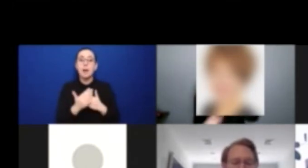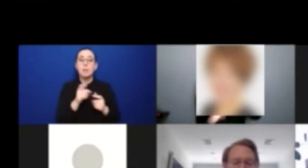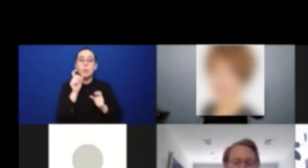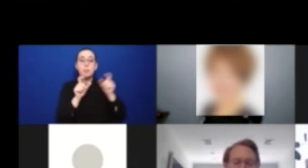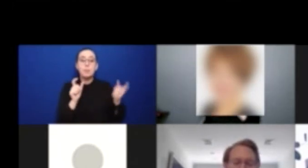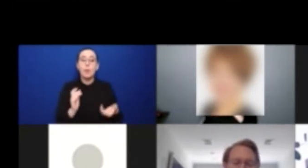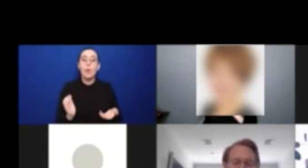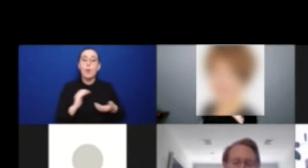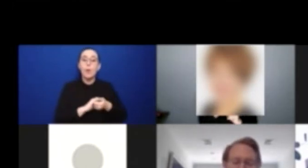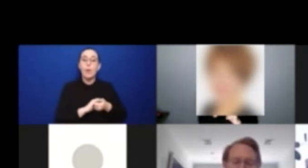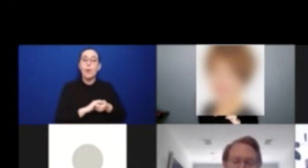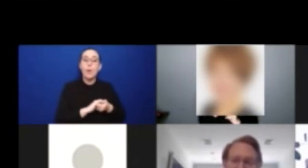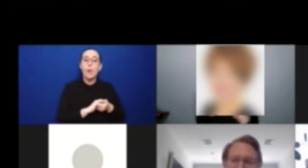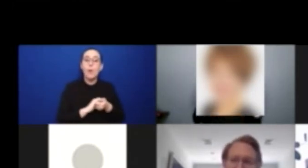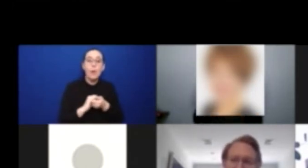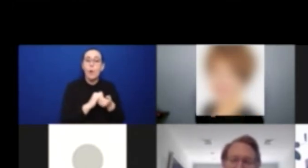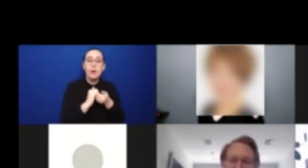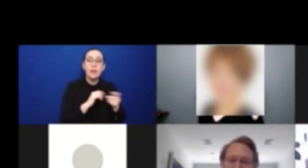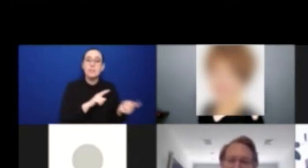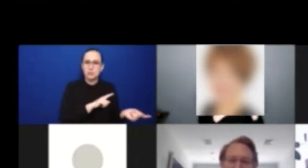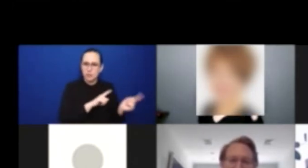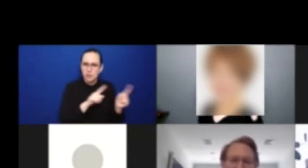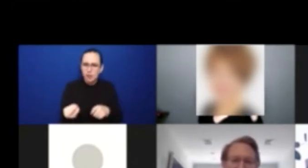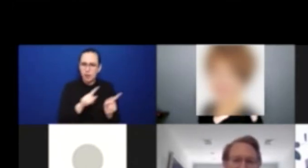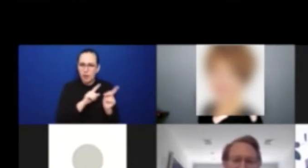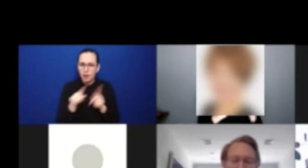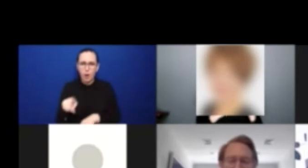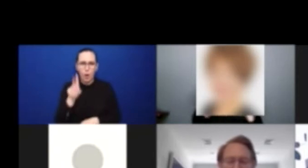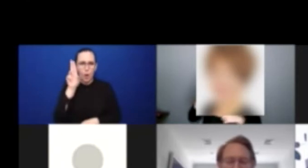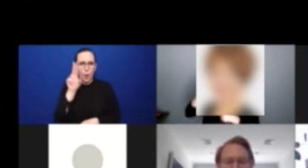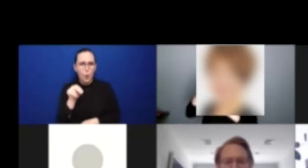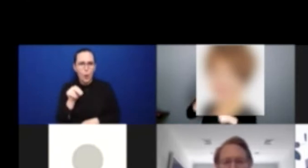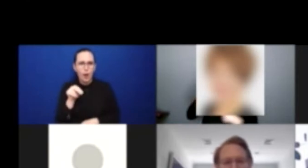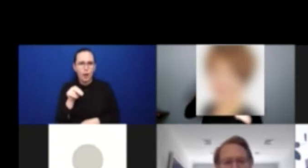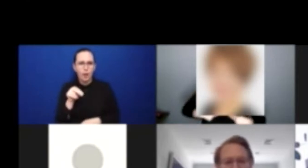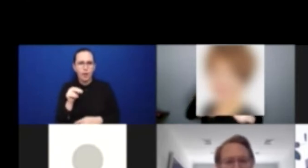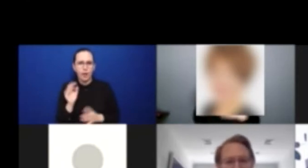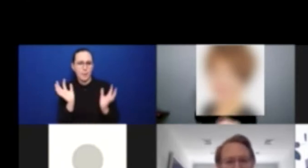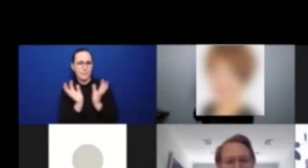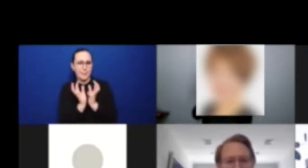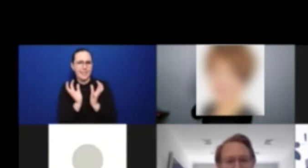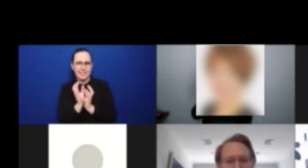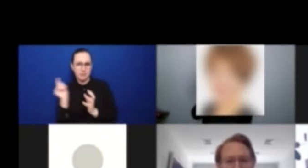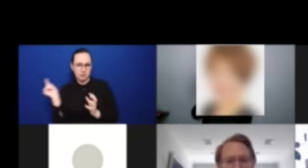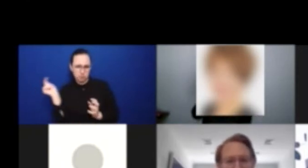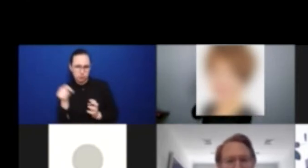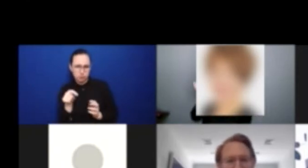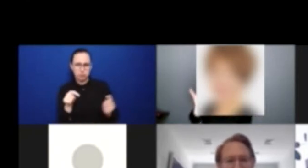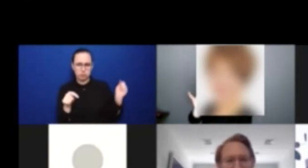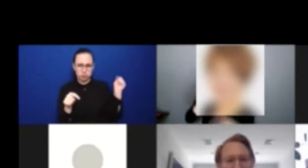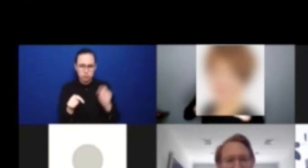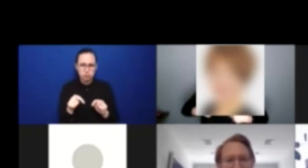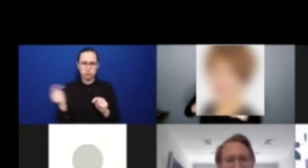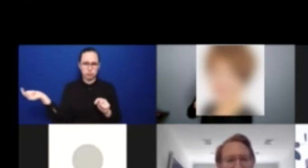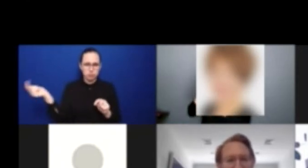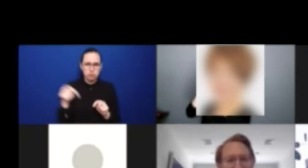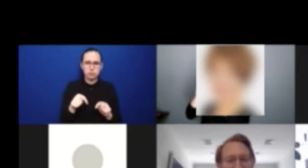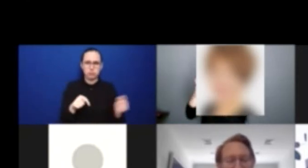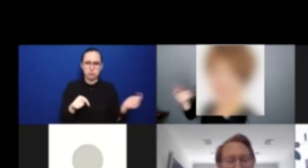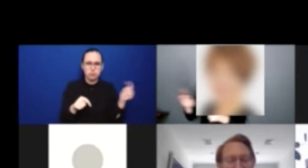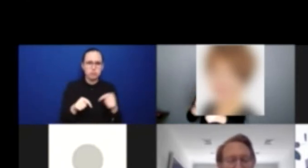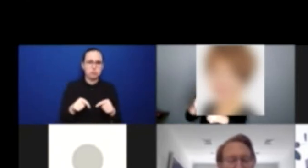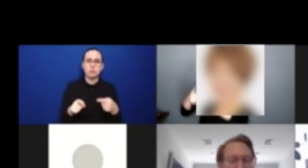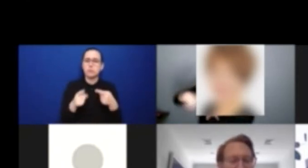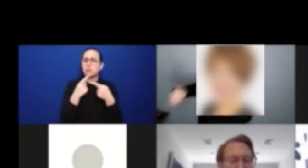And the traditional human rights organizations, Amnesty, Human Rights Watch, etc., they didn't really